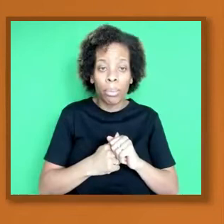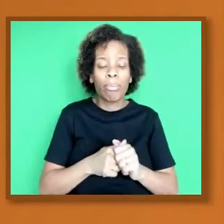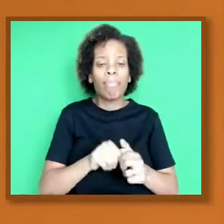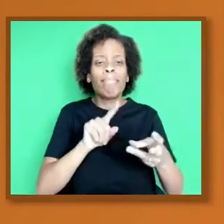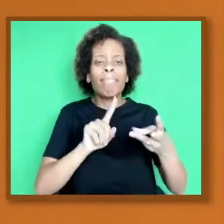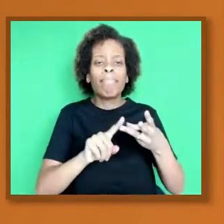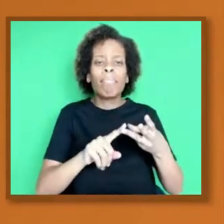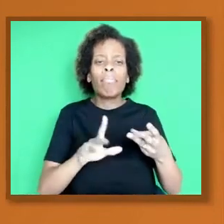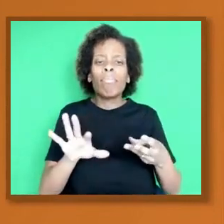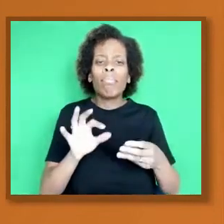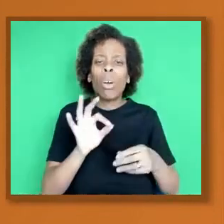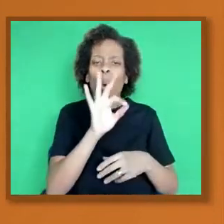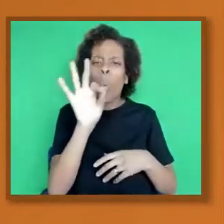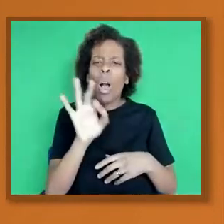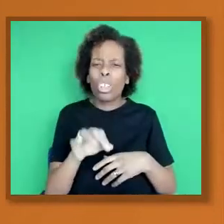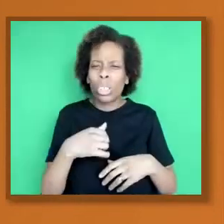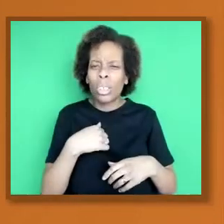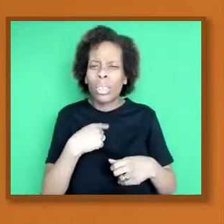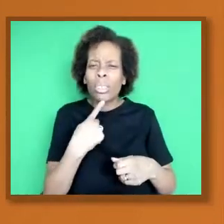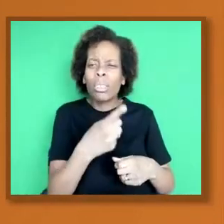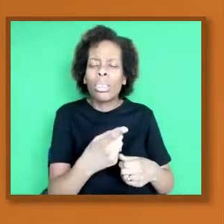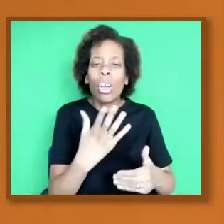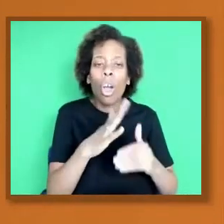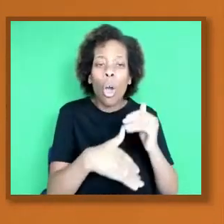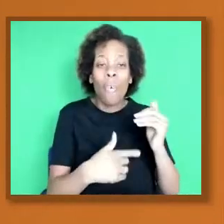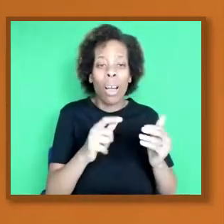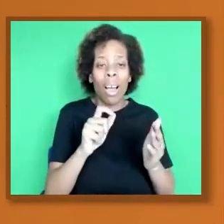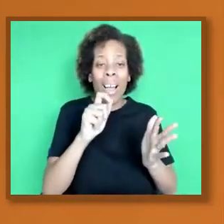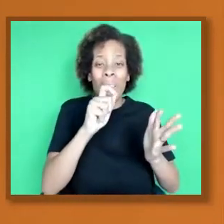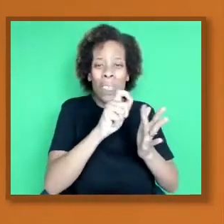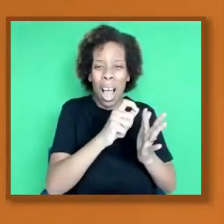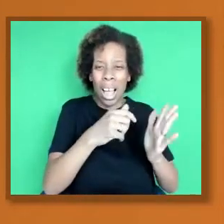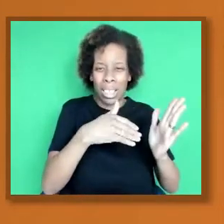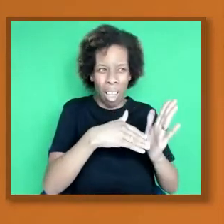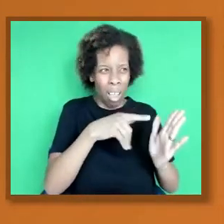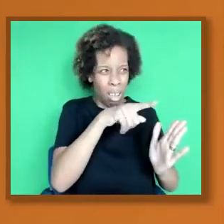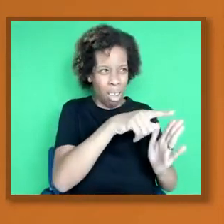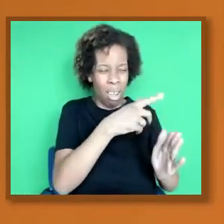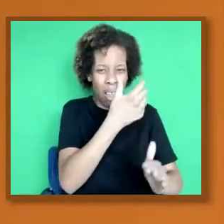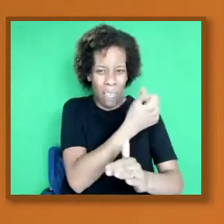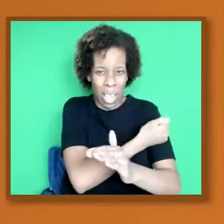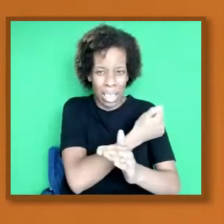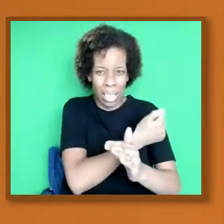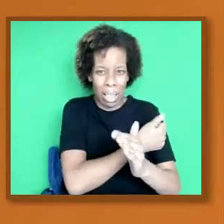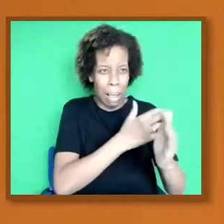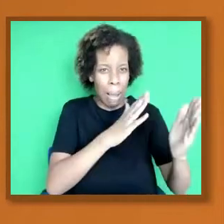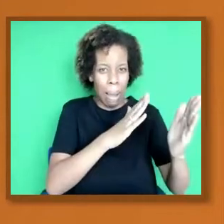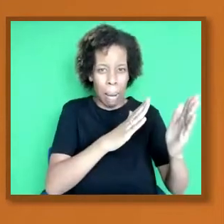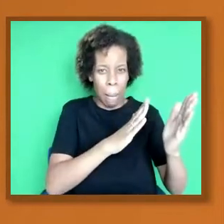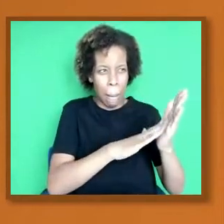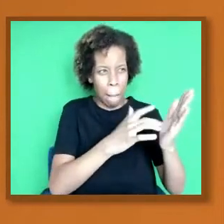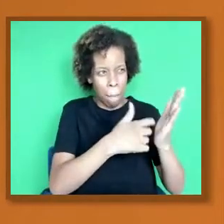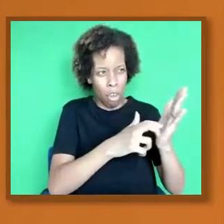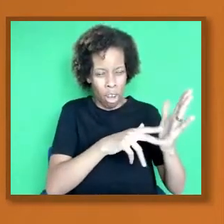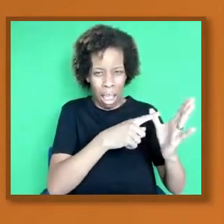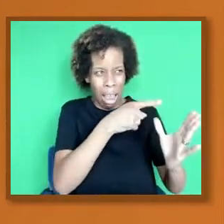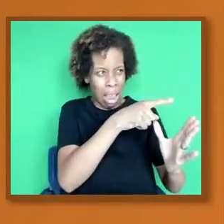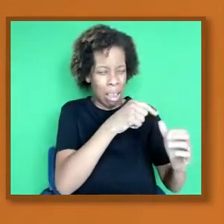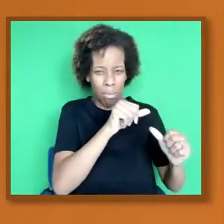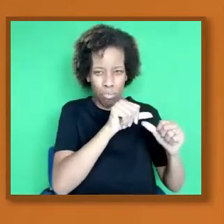between the Pfizer vaccine which works on the mRNA process and the